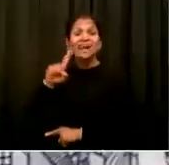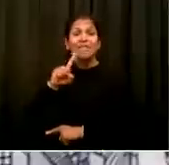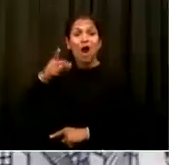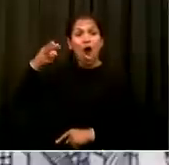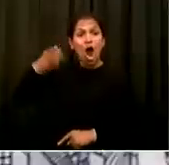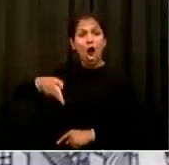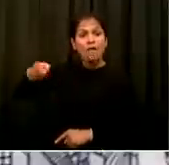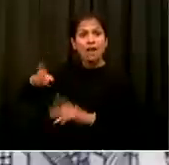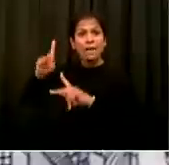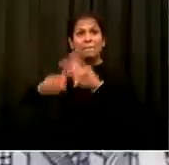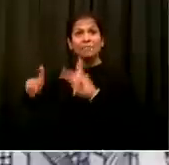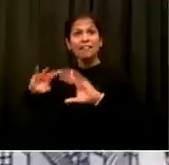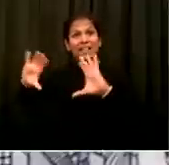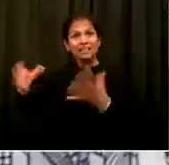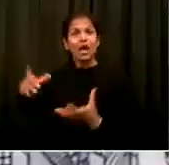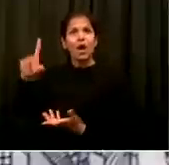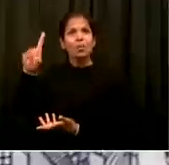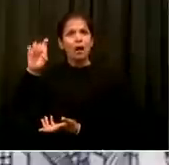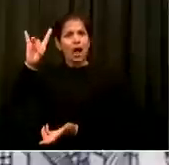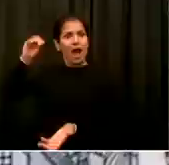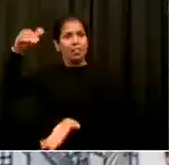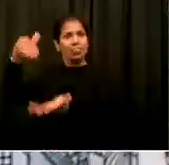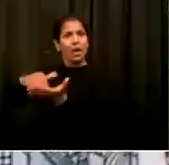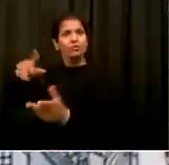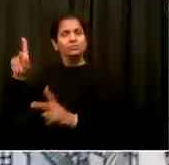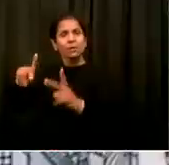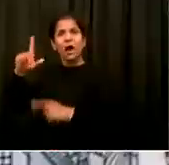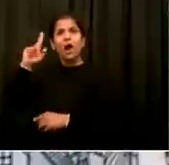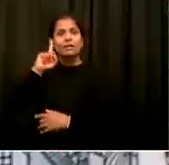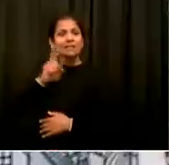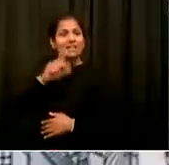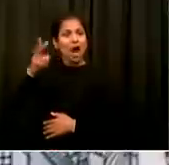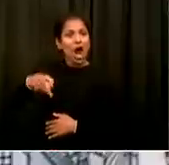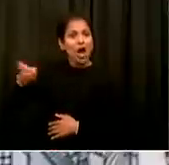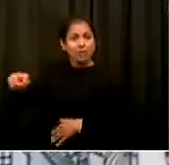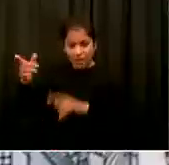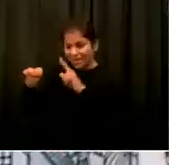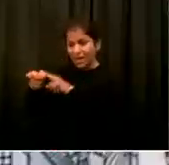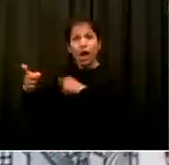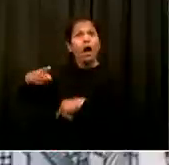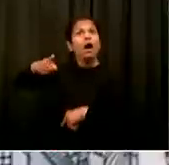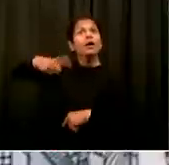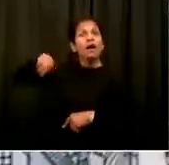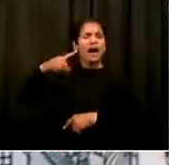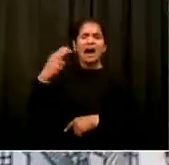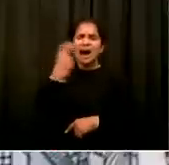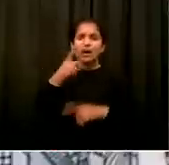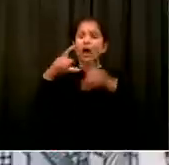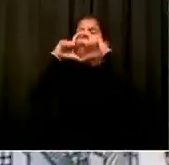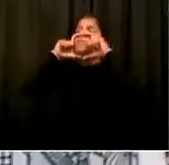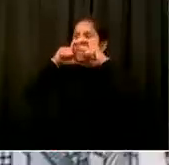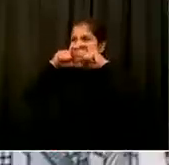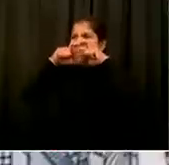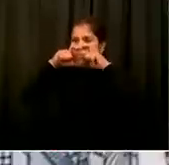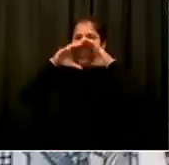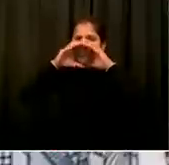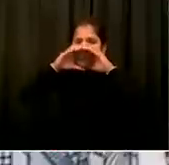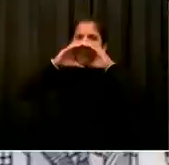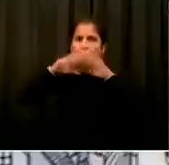mouth, obscuring the ability to see their mouth, limits lip reading and facial expressions, and it makes it harder for people to communicate.